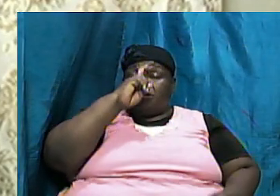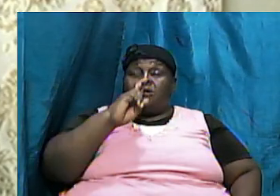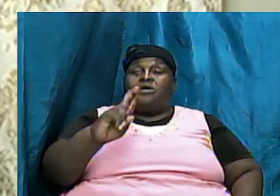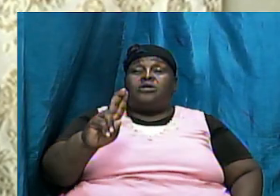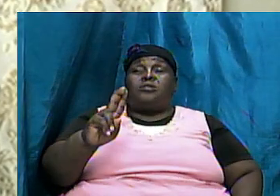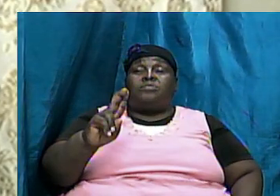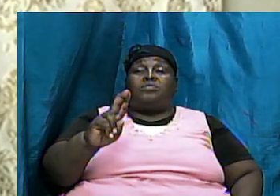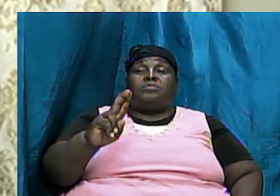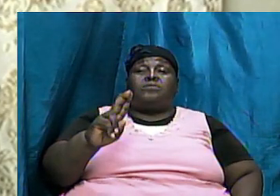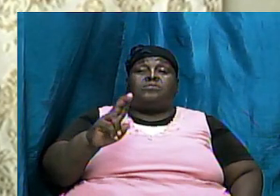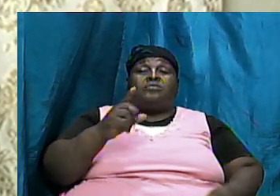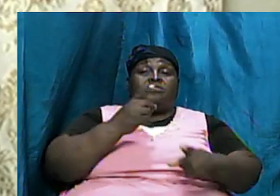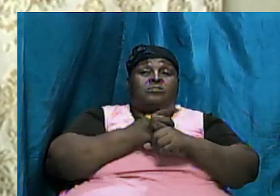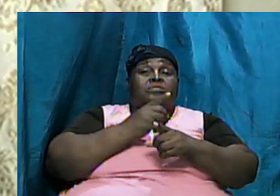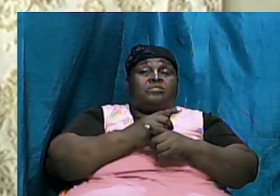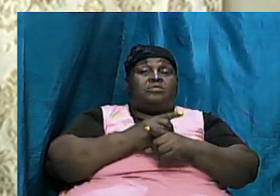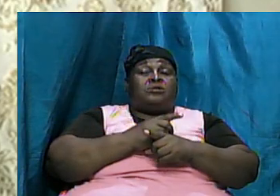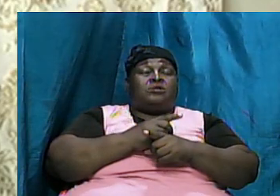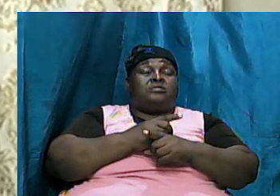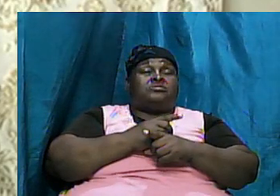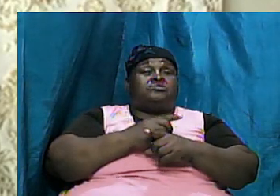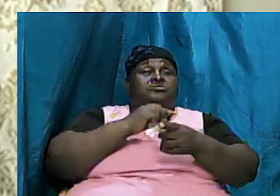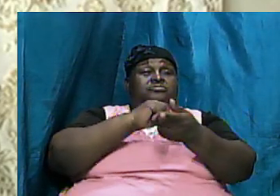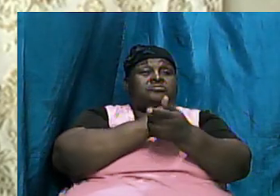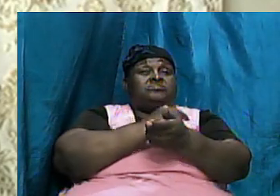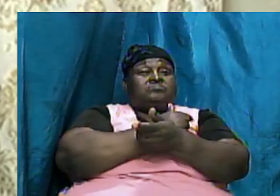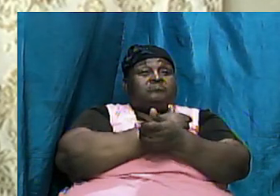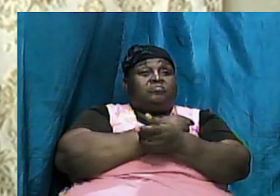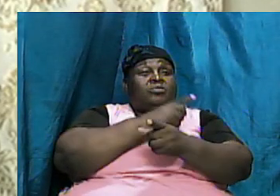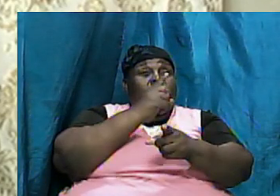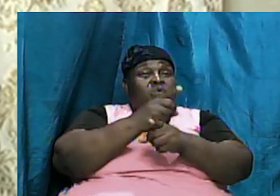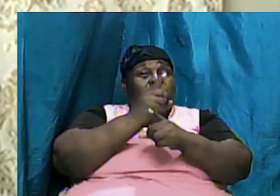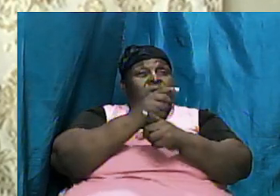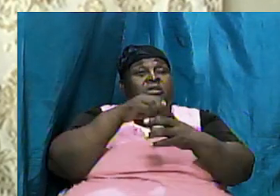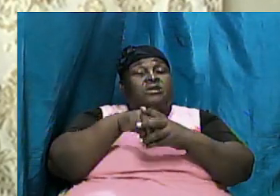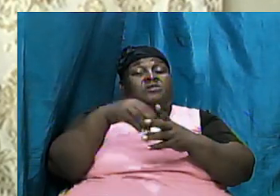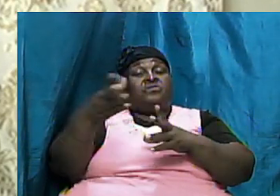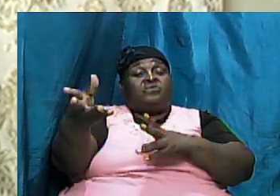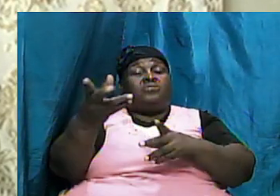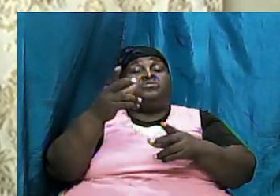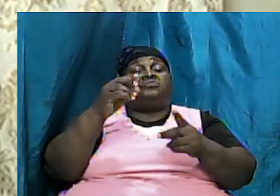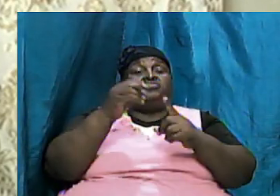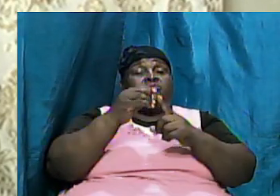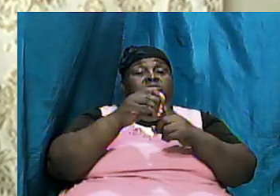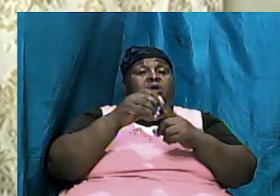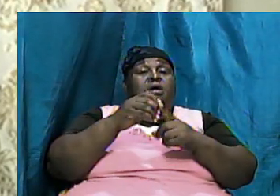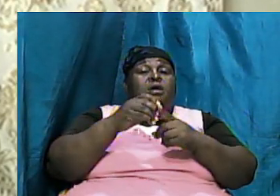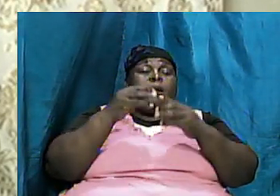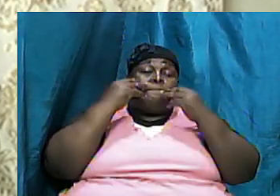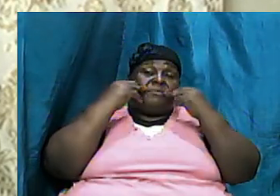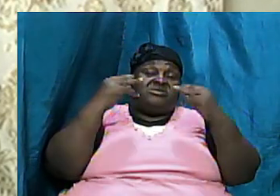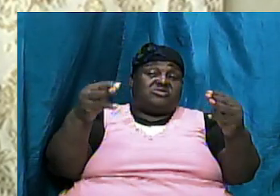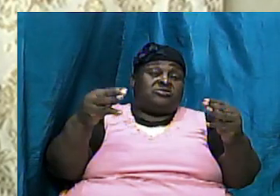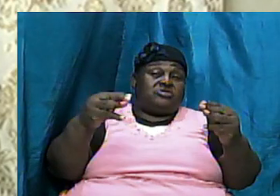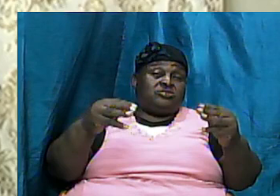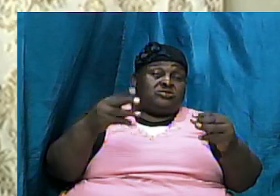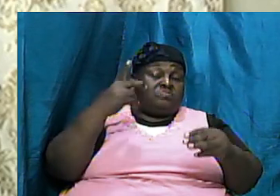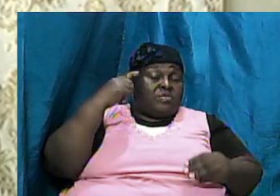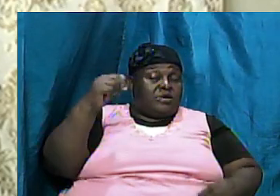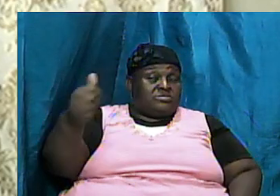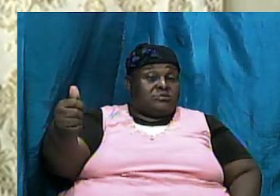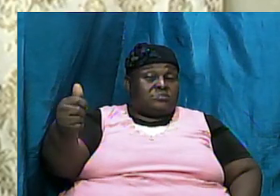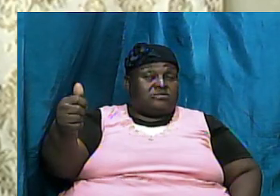Genesis you're going to find that right within those words are messages by themselves